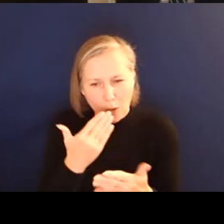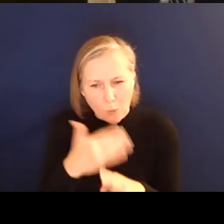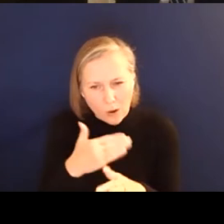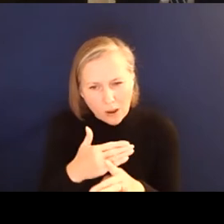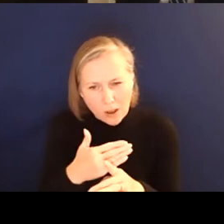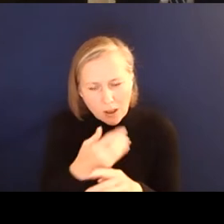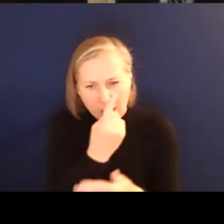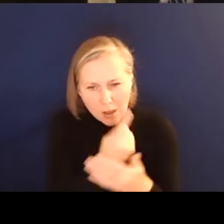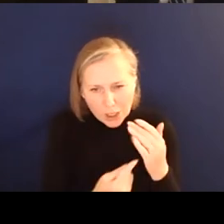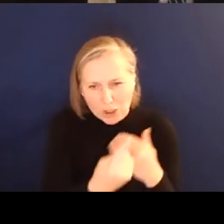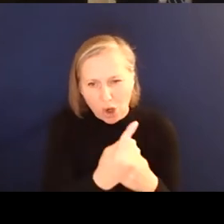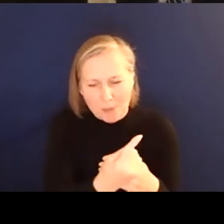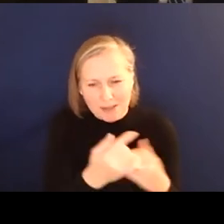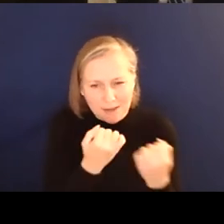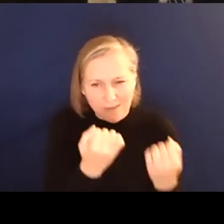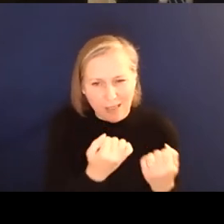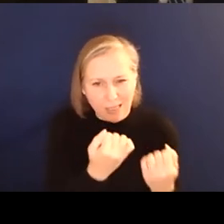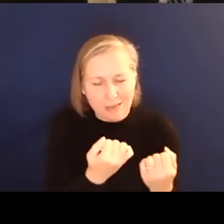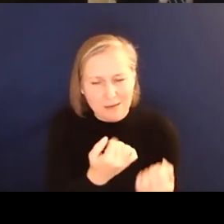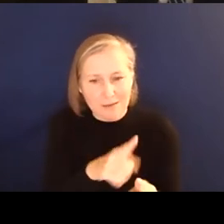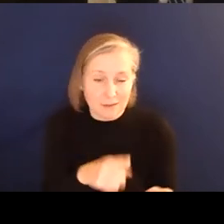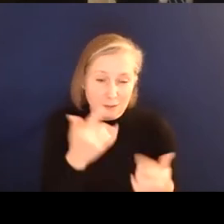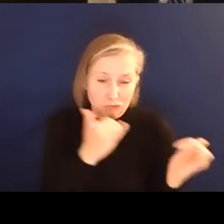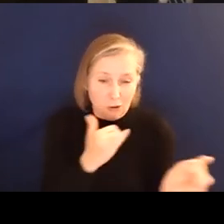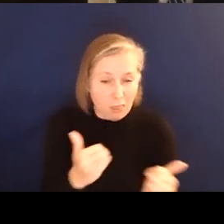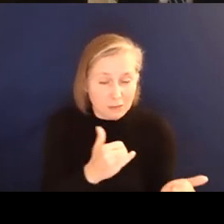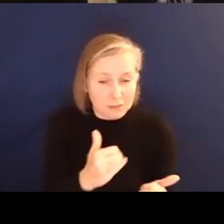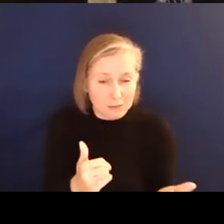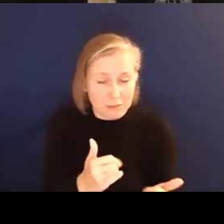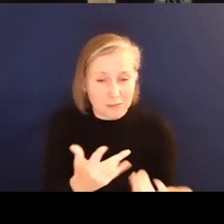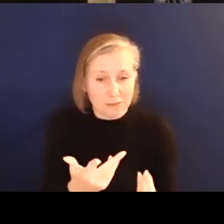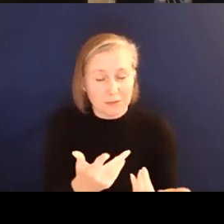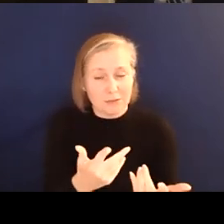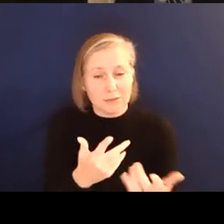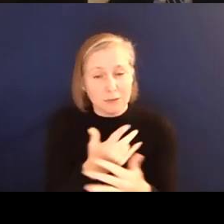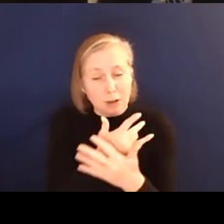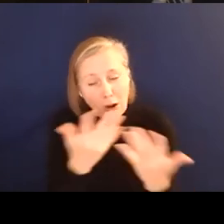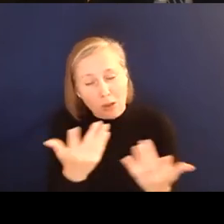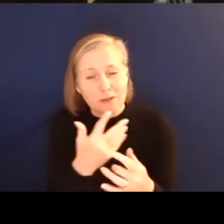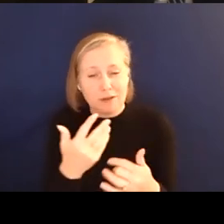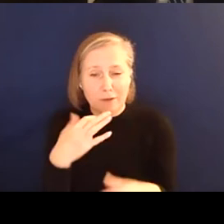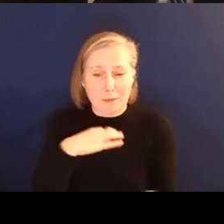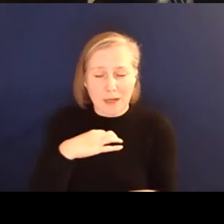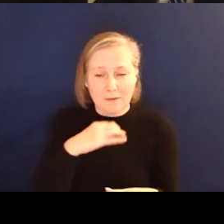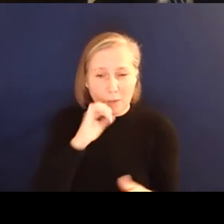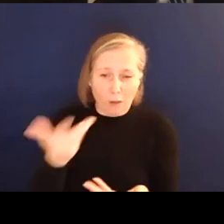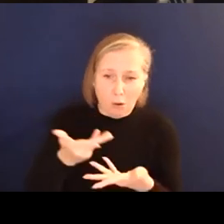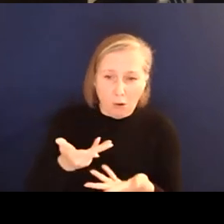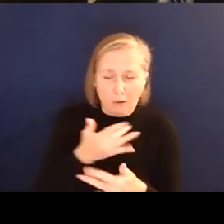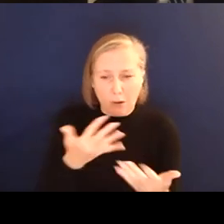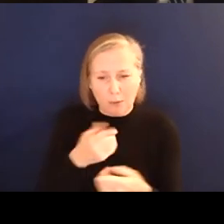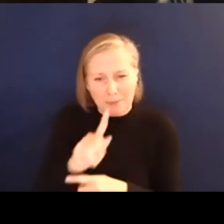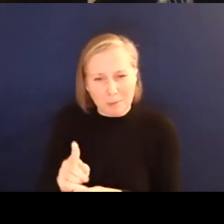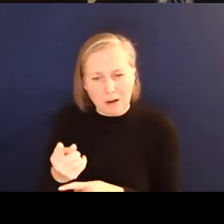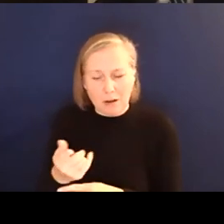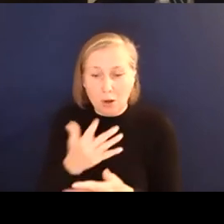are doing and particularly the trials and really the kind of the benefits going to offer so many people, not, not just